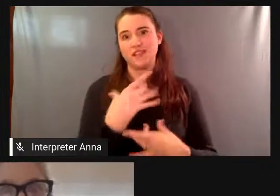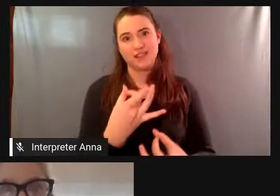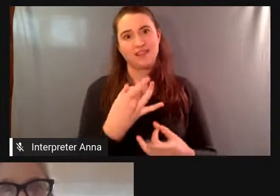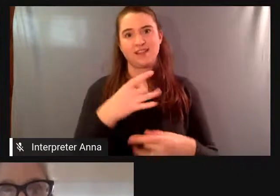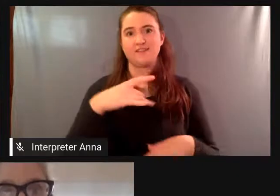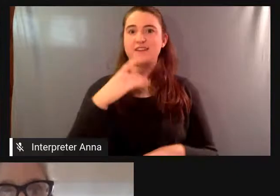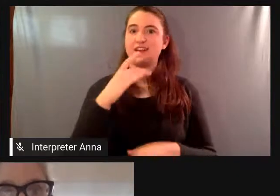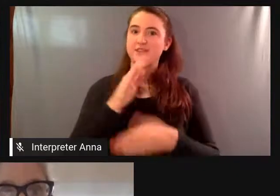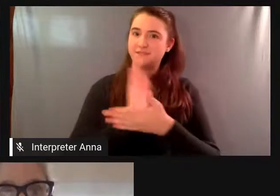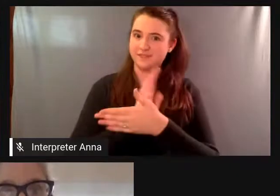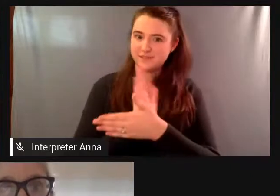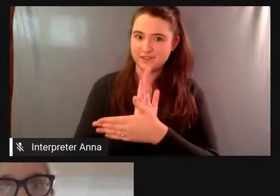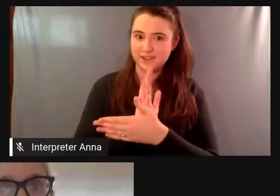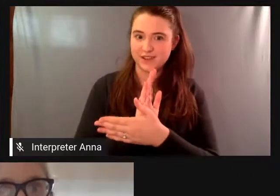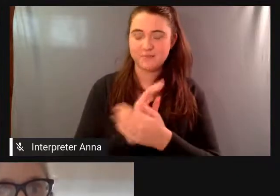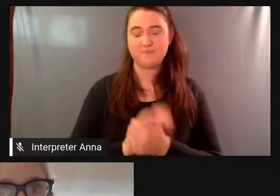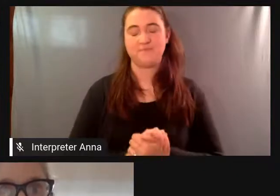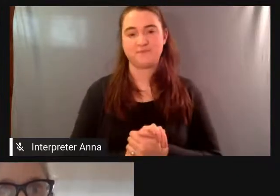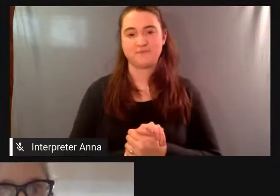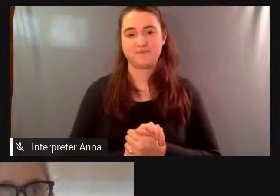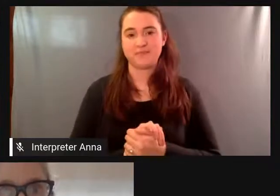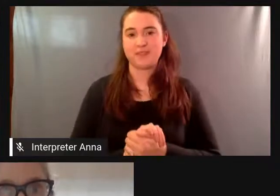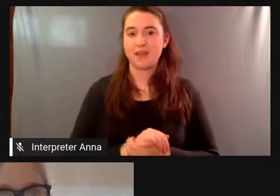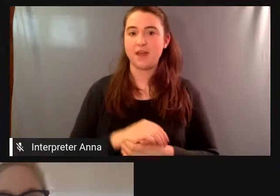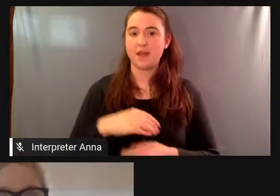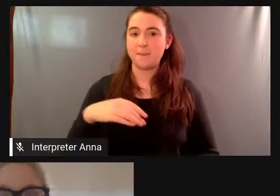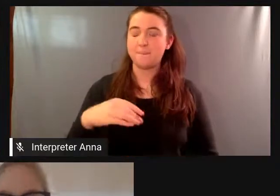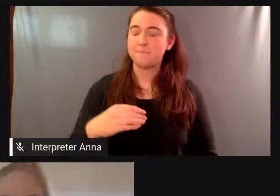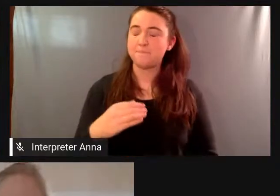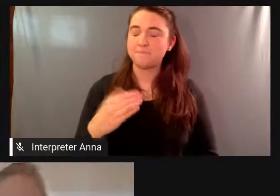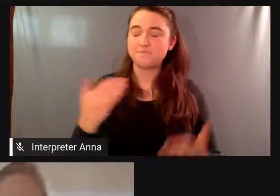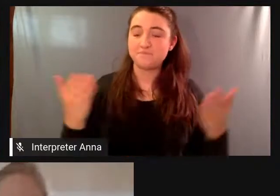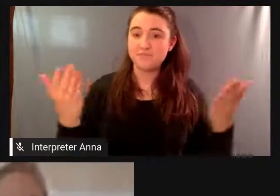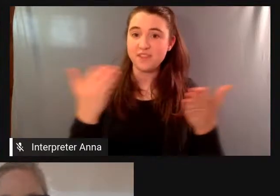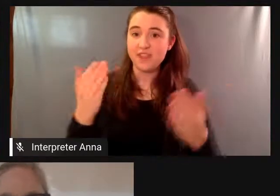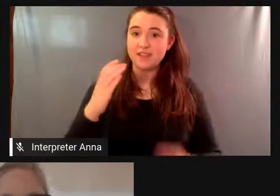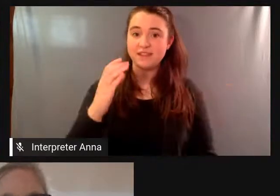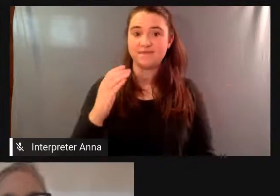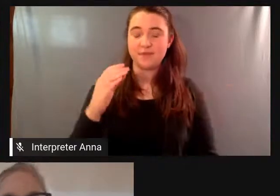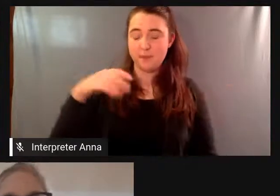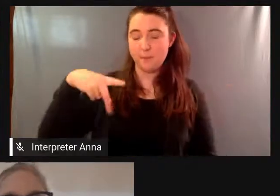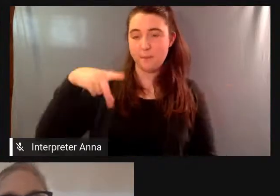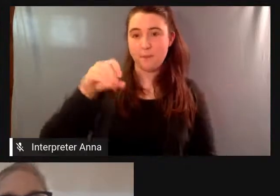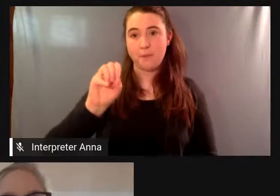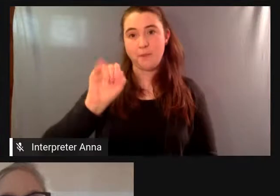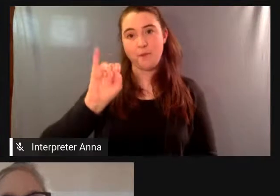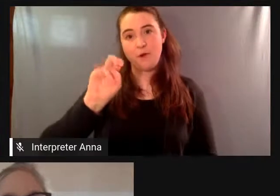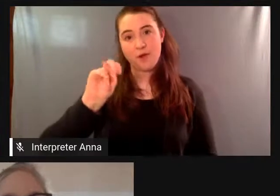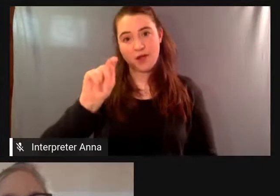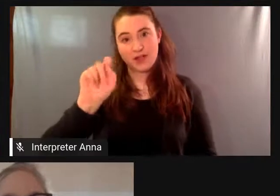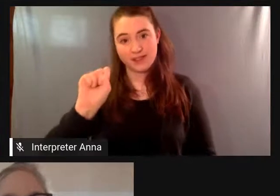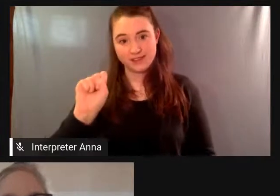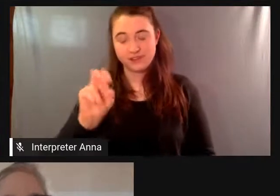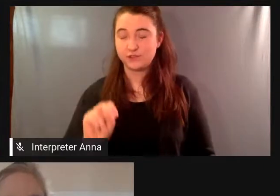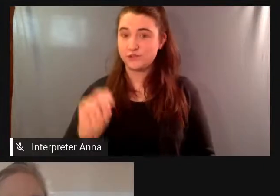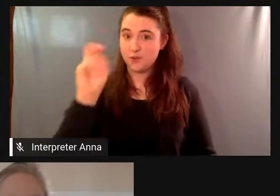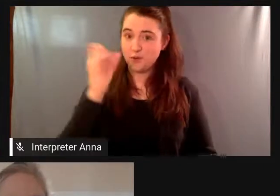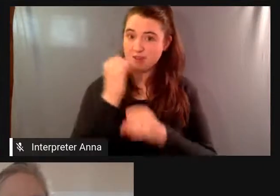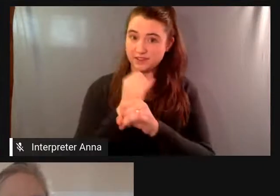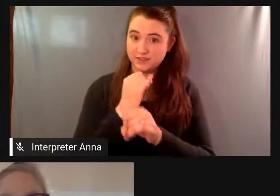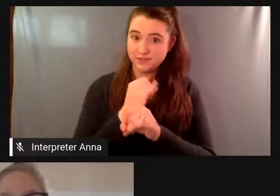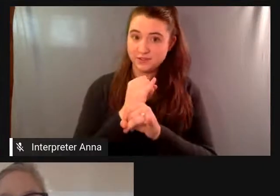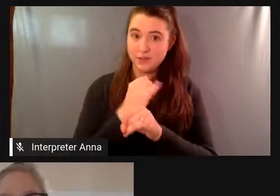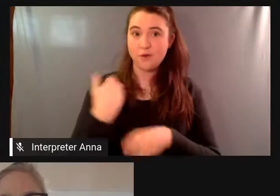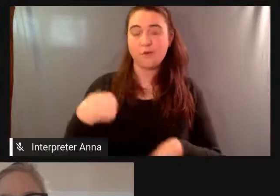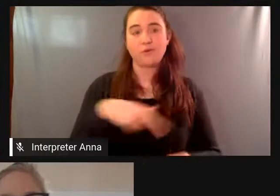sip and points north have been built on experiences our documentary festival has been around for 16 years and during that time we've screened thousands of documentary films